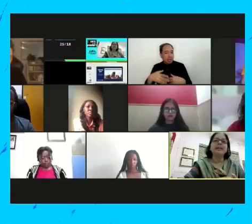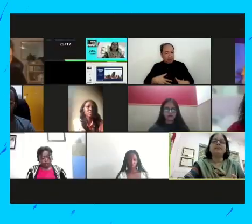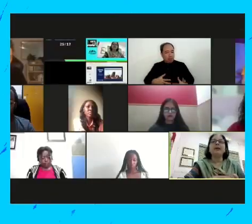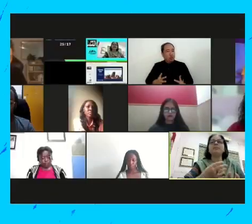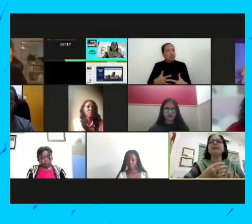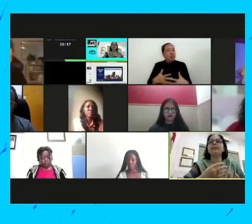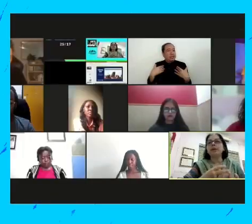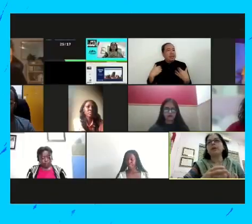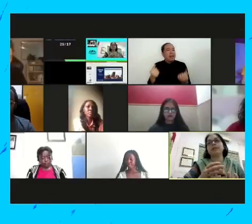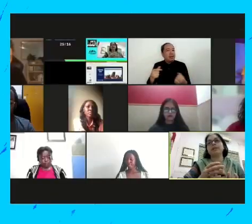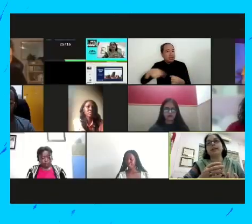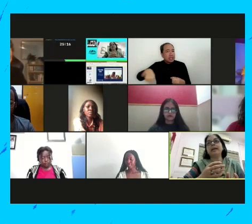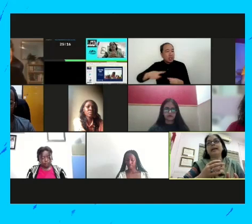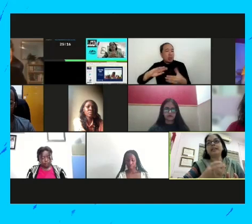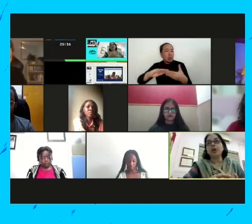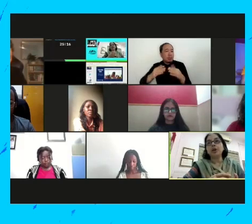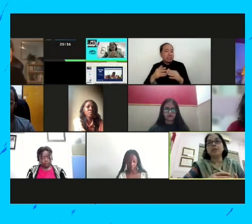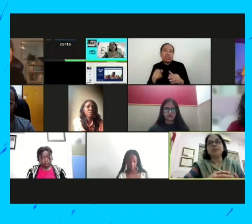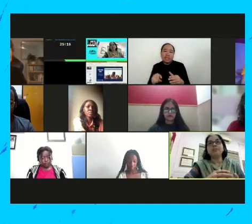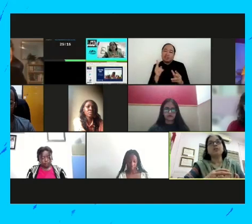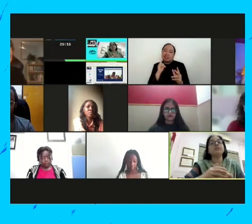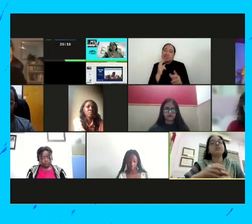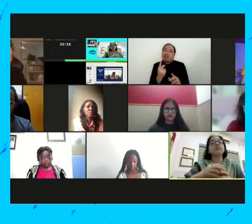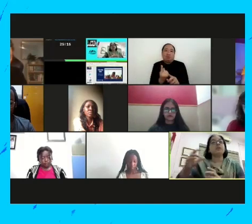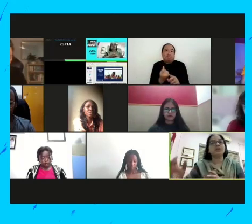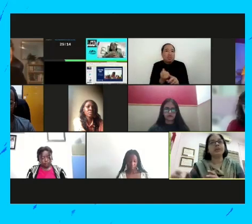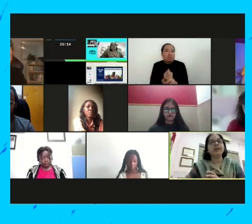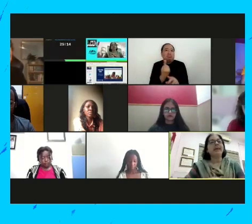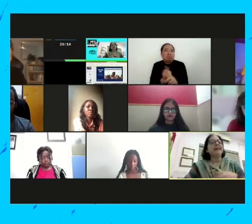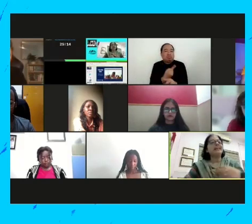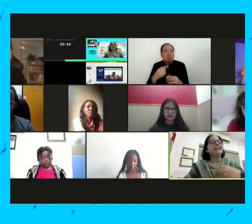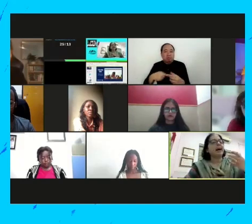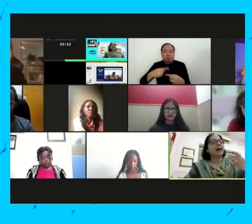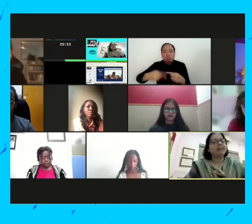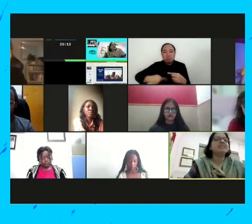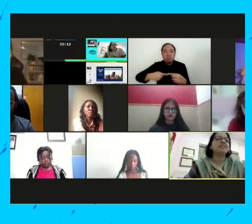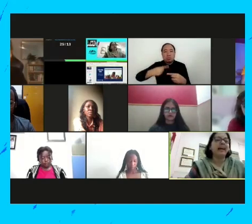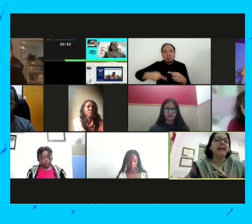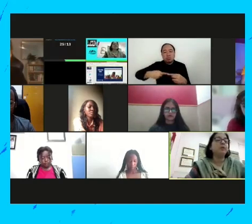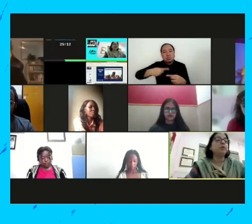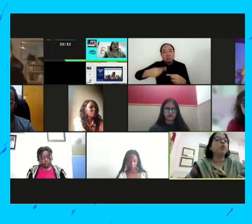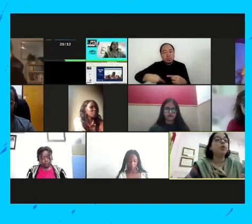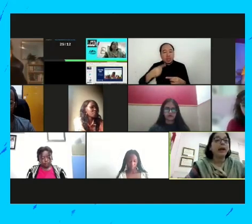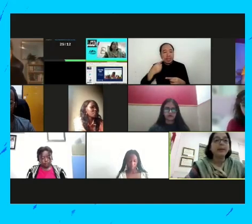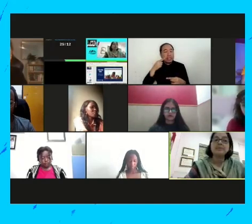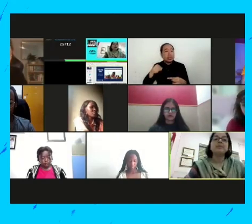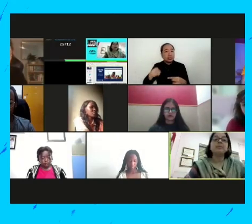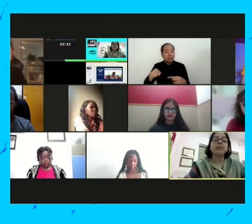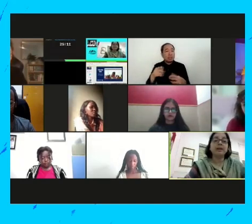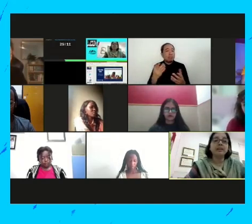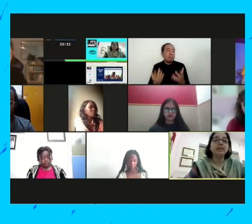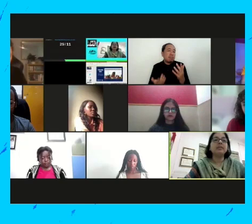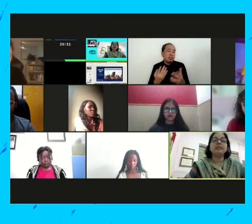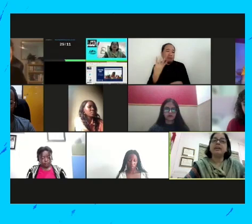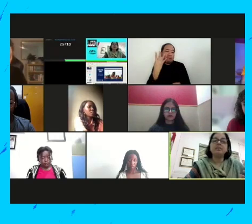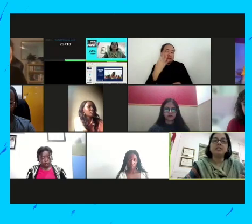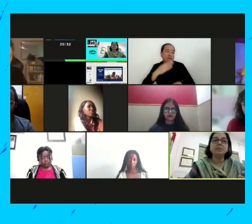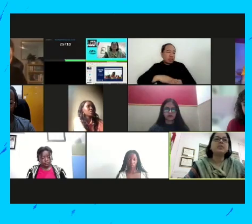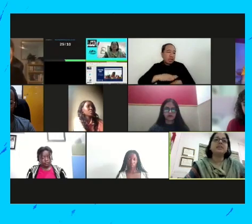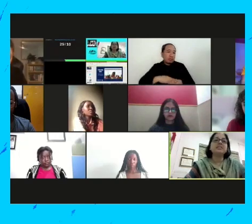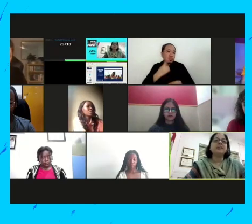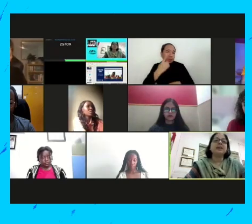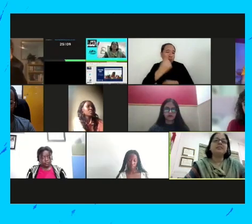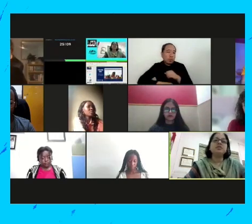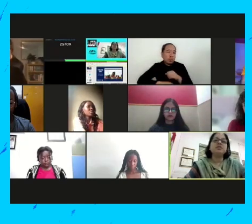many different the community. It is that is is a thing is that is It is a day on